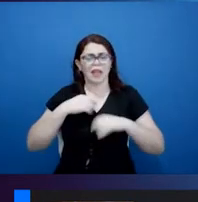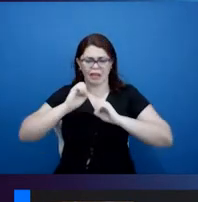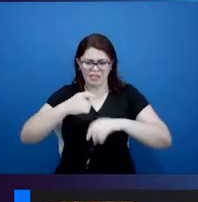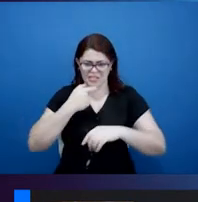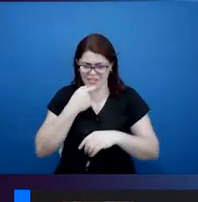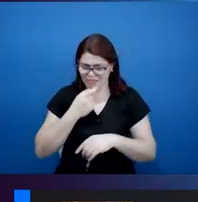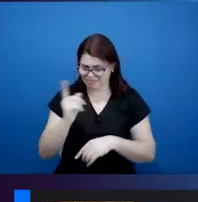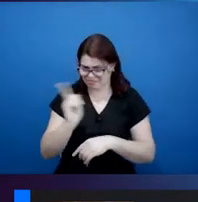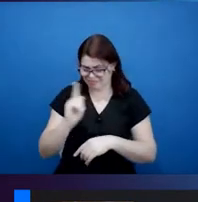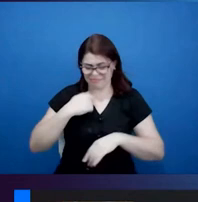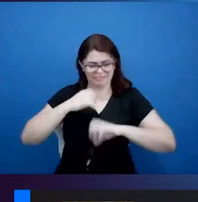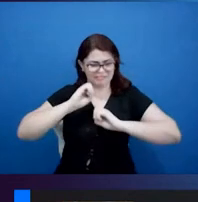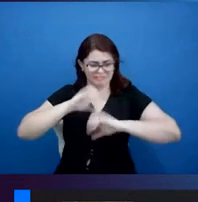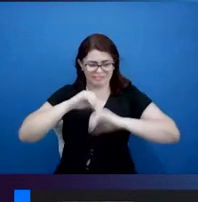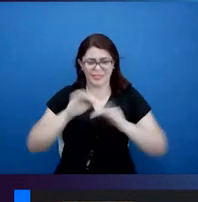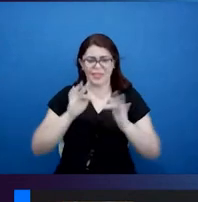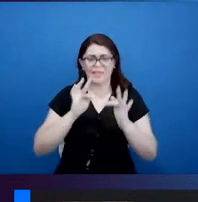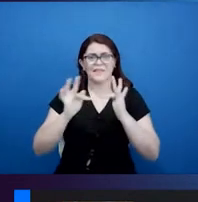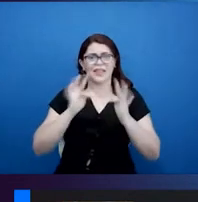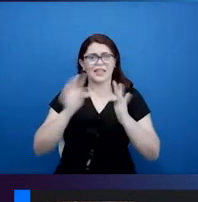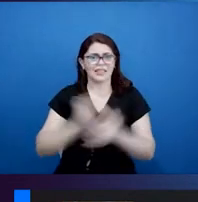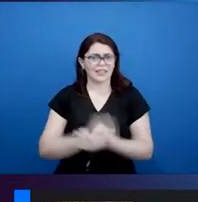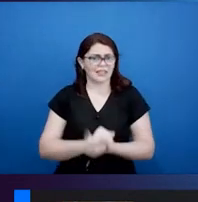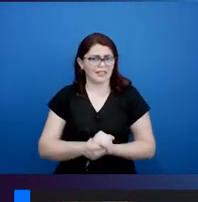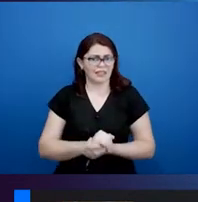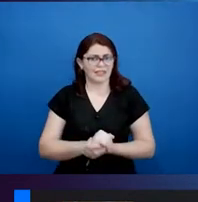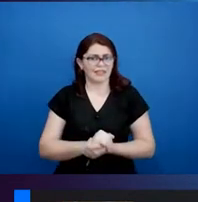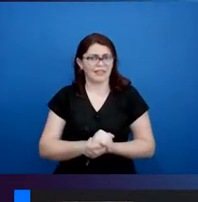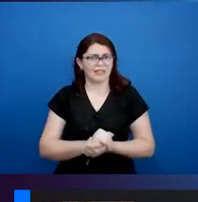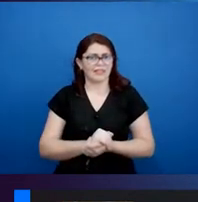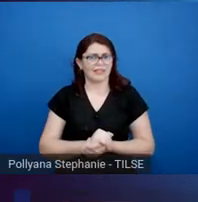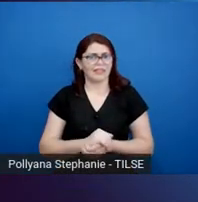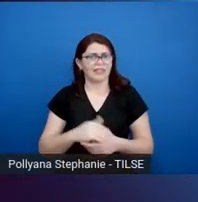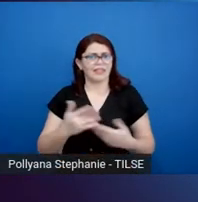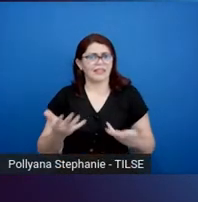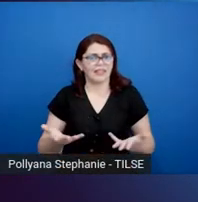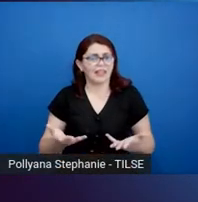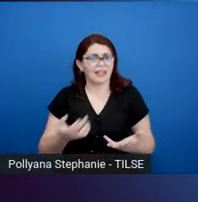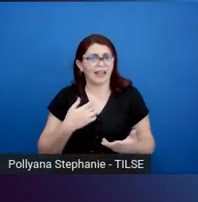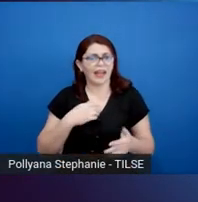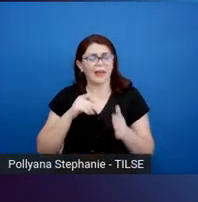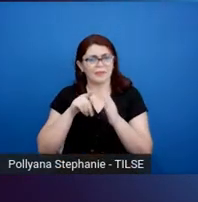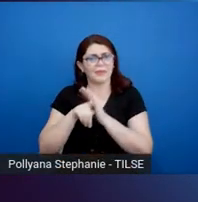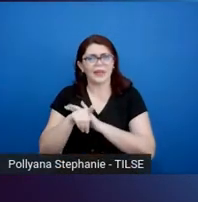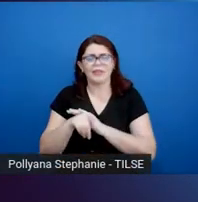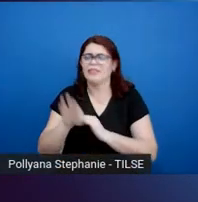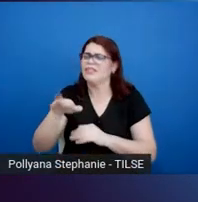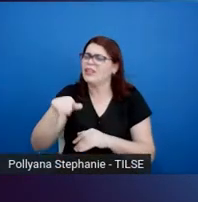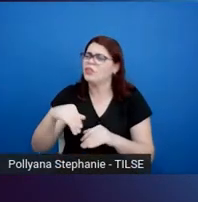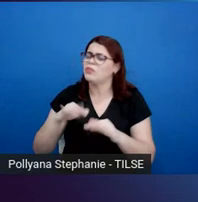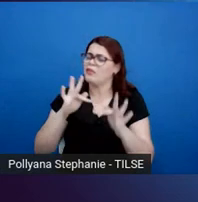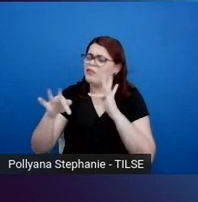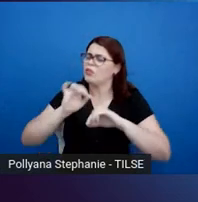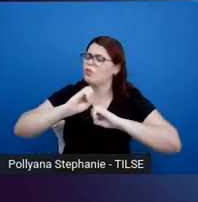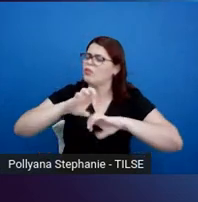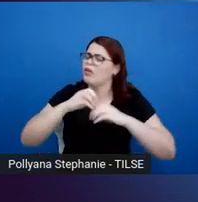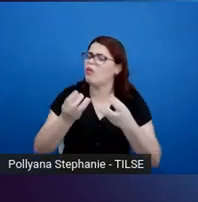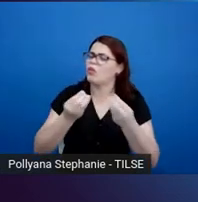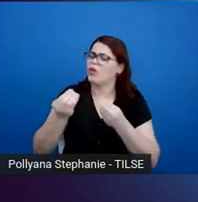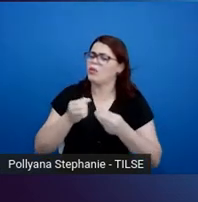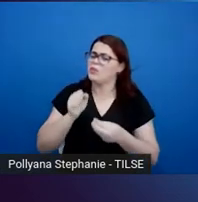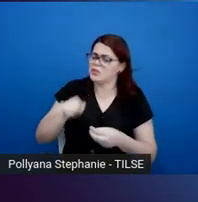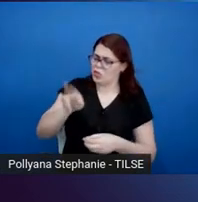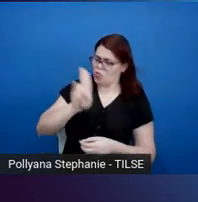And I kind of want to ask that person, how do you teach physics if you're not using